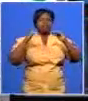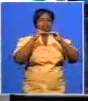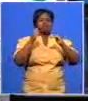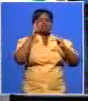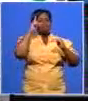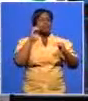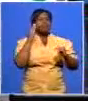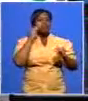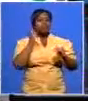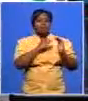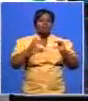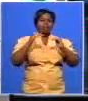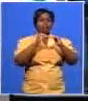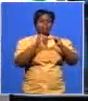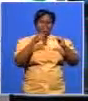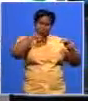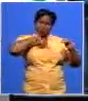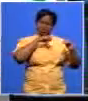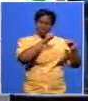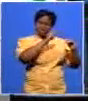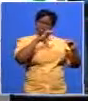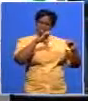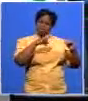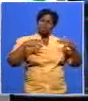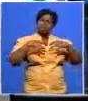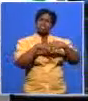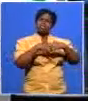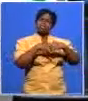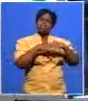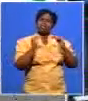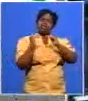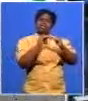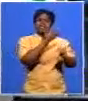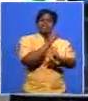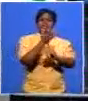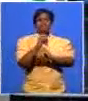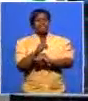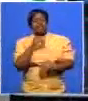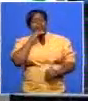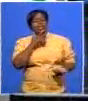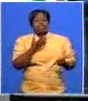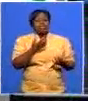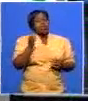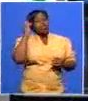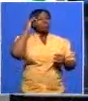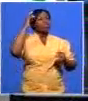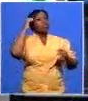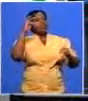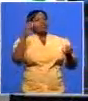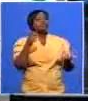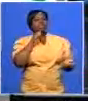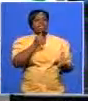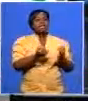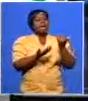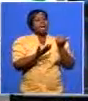contradictions in society is the anc practically is we're not doing it theoretically and say uh it's